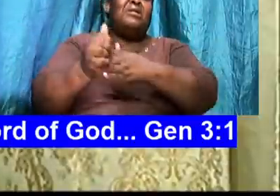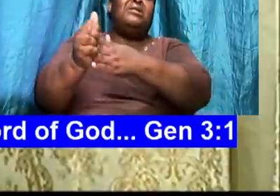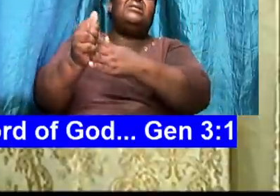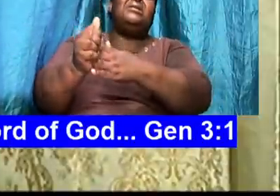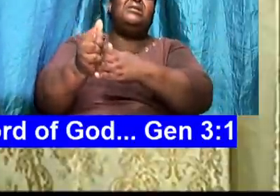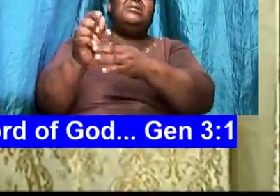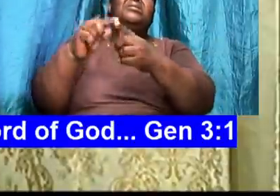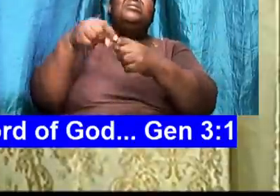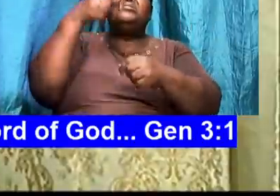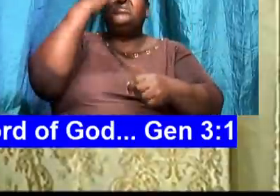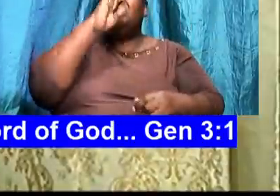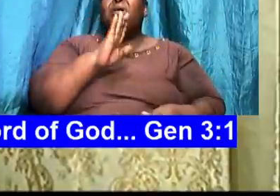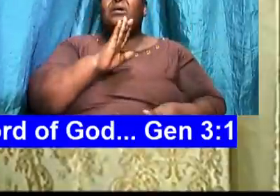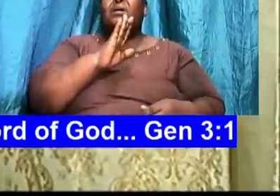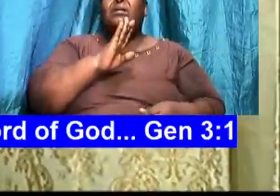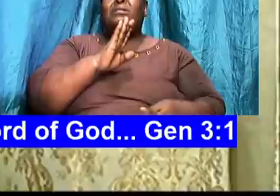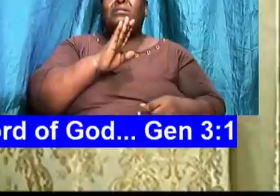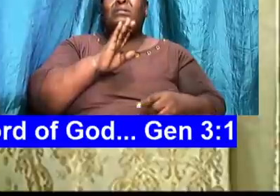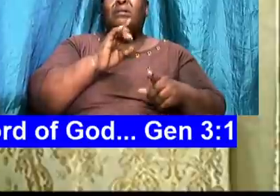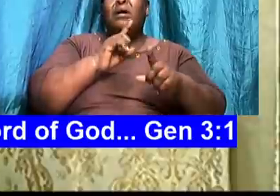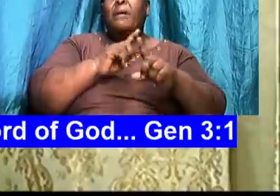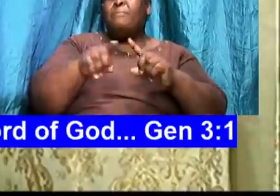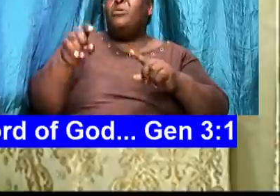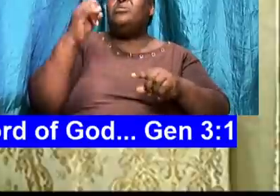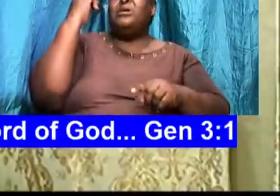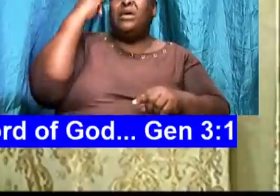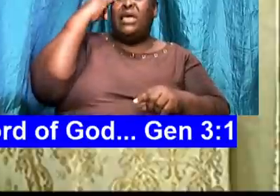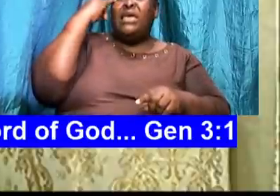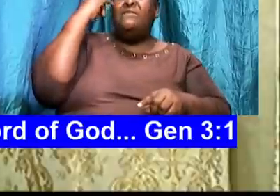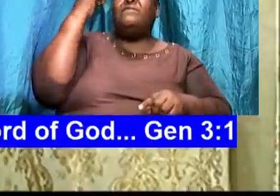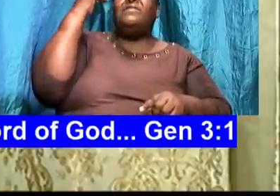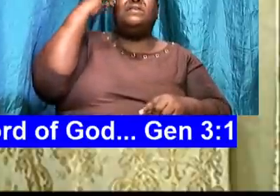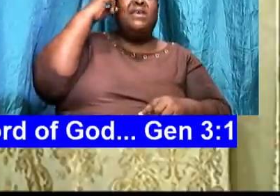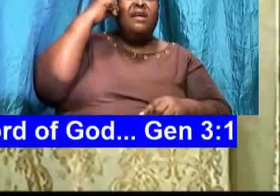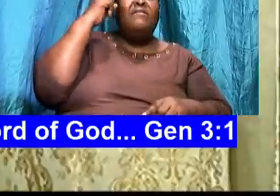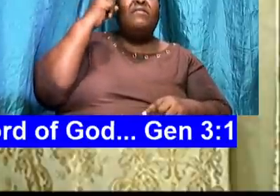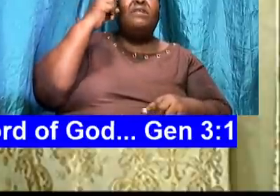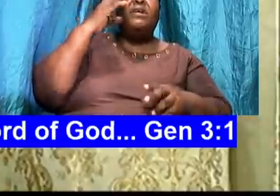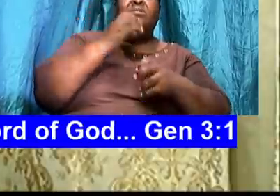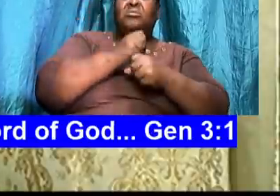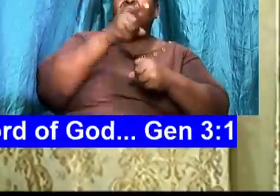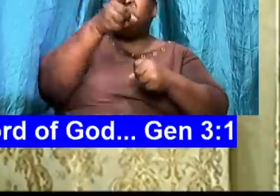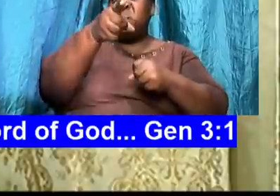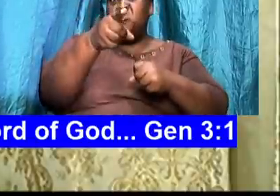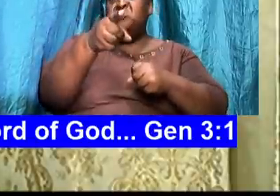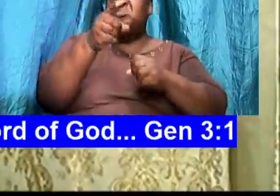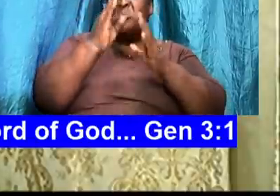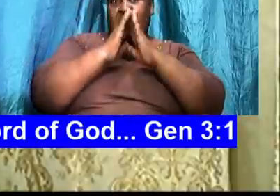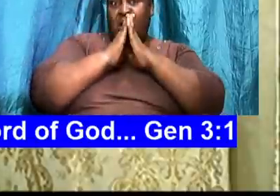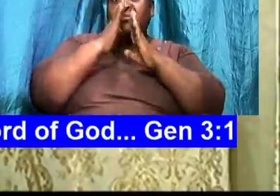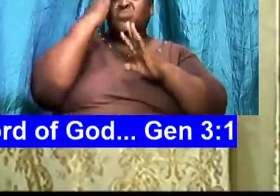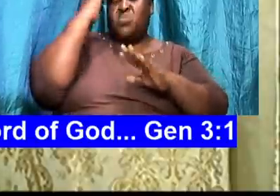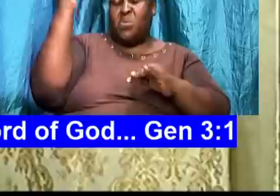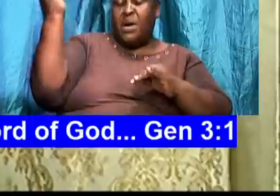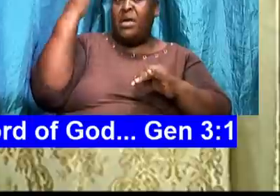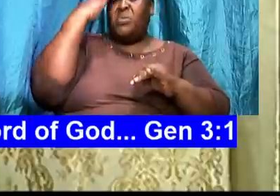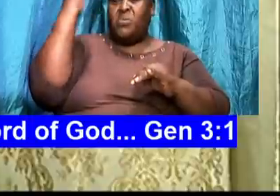But, if the adversary. Can get you to ask why. And, he can get you to ask why again.